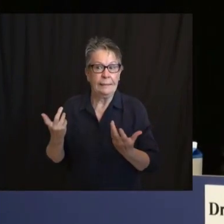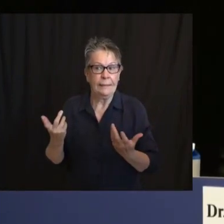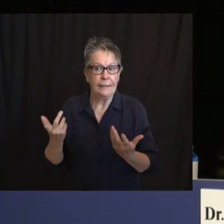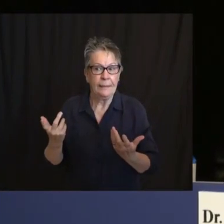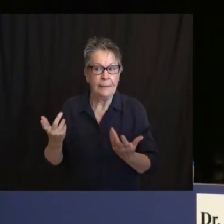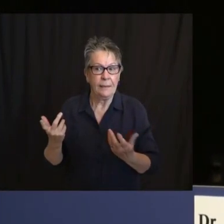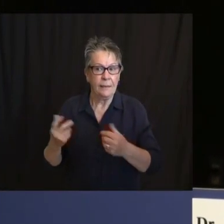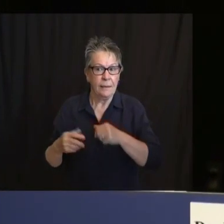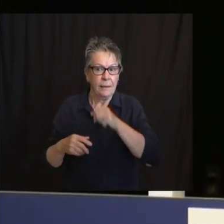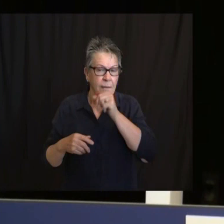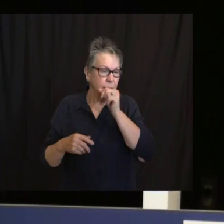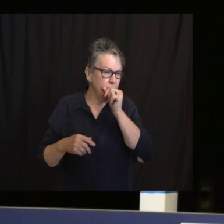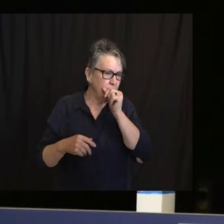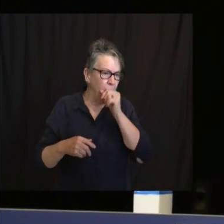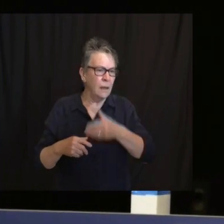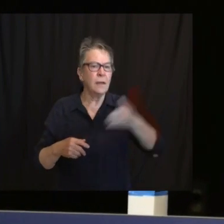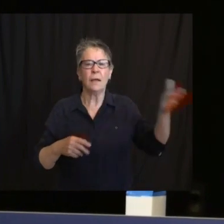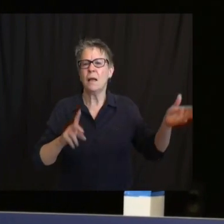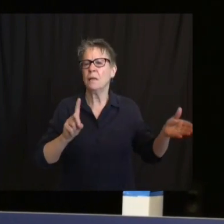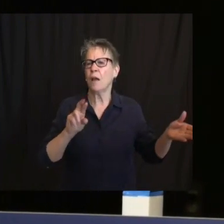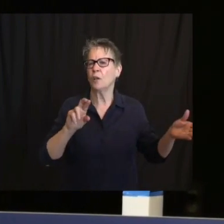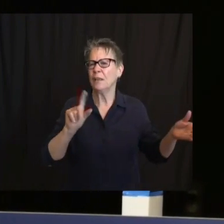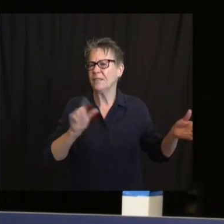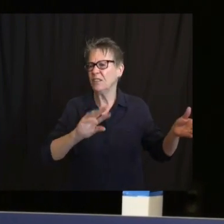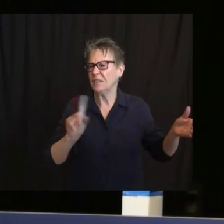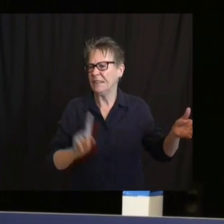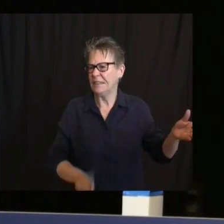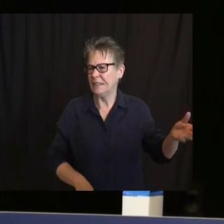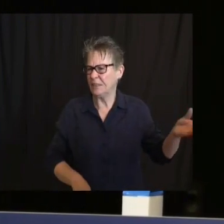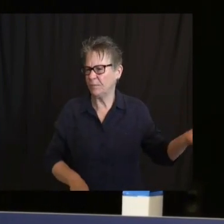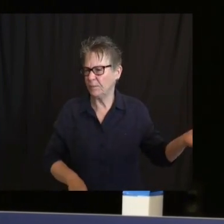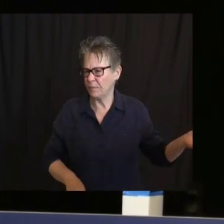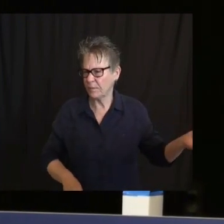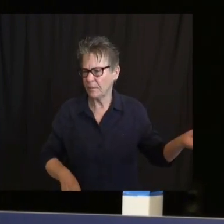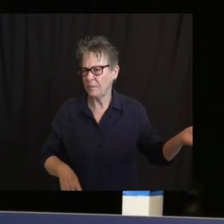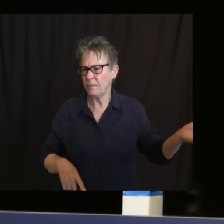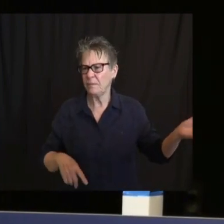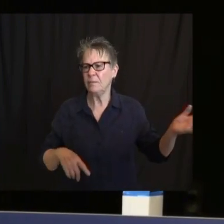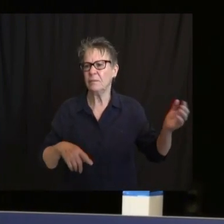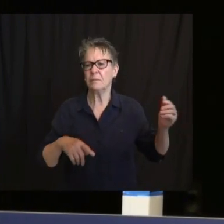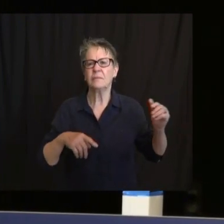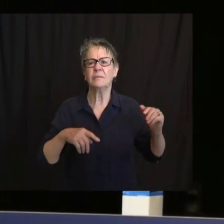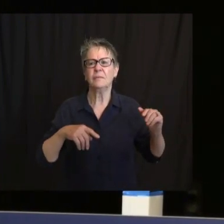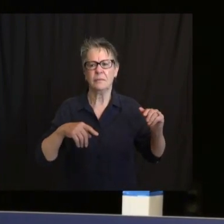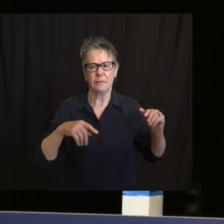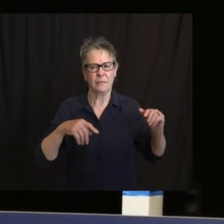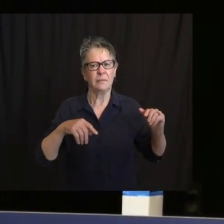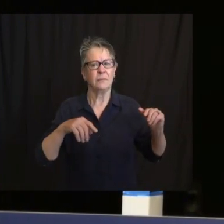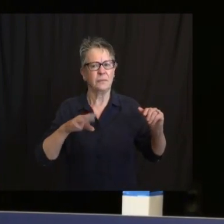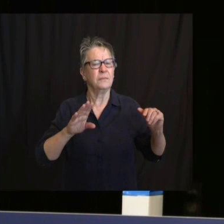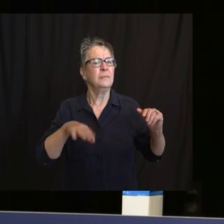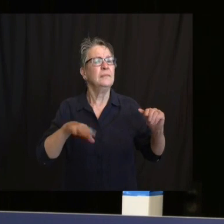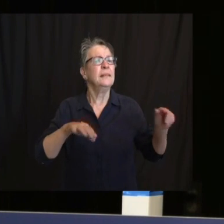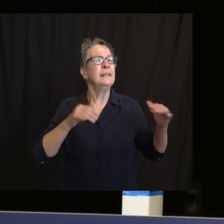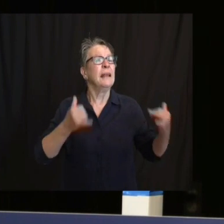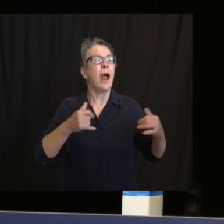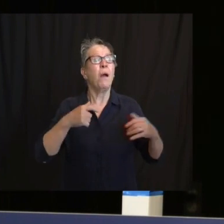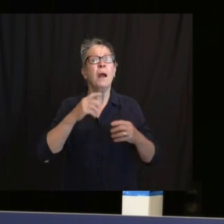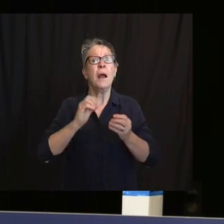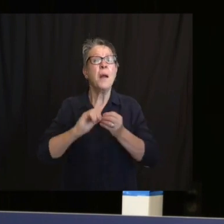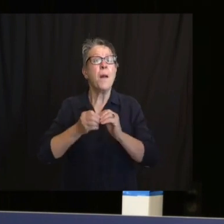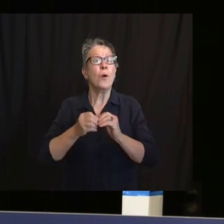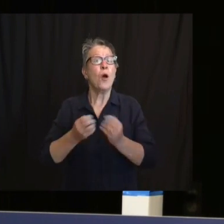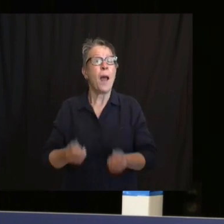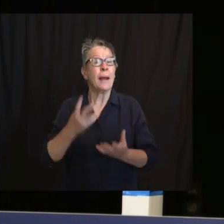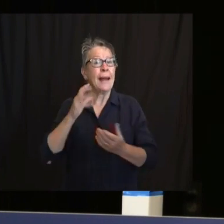knowable. What I feel very comfortable in saying is that clearly there are a whole lot less now than there were two weeks or four weeks ago. There are all sorts of different